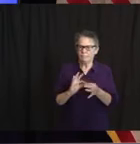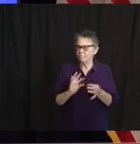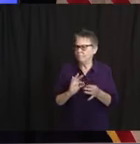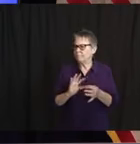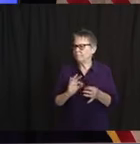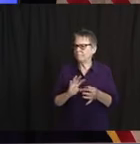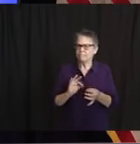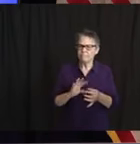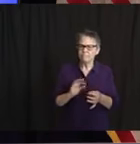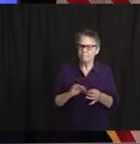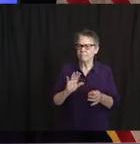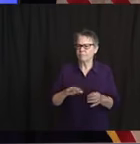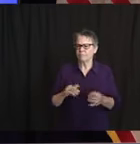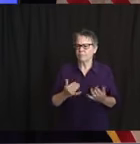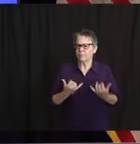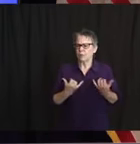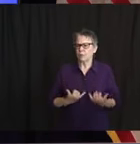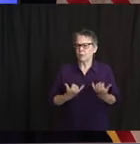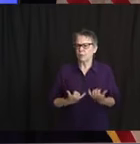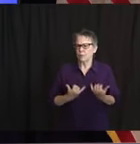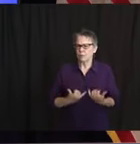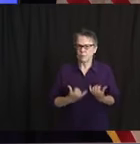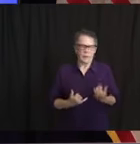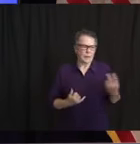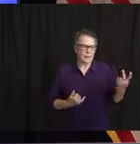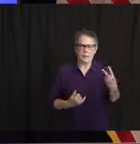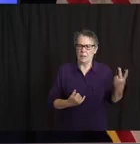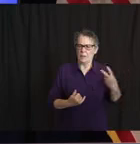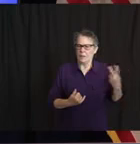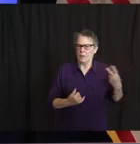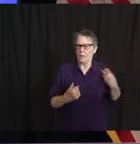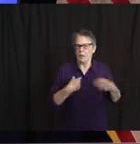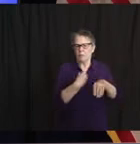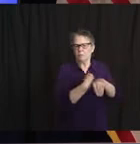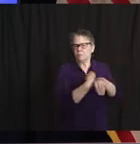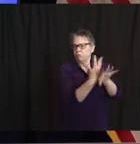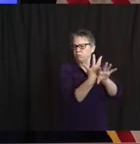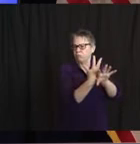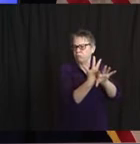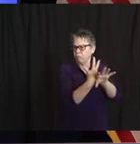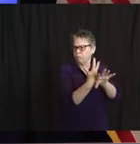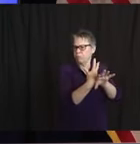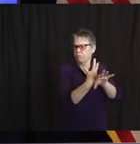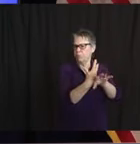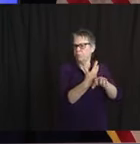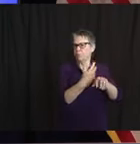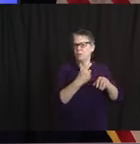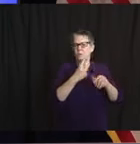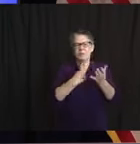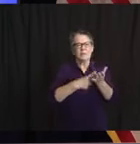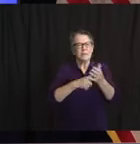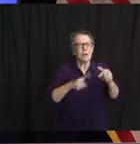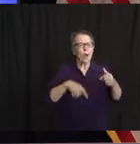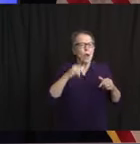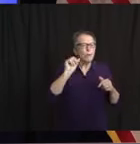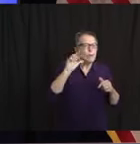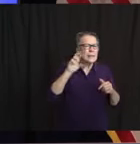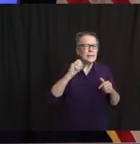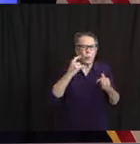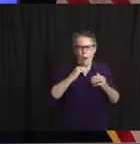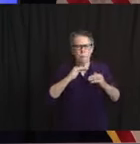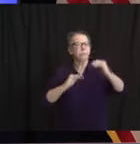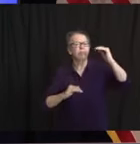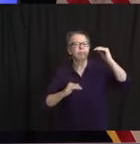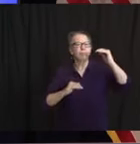realities here, and we're trying to—I said this yesterday, we both said it actually—we're trying to give you the